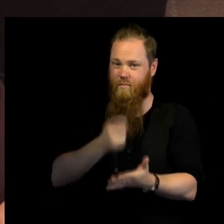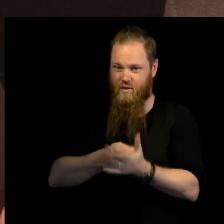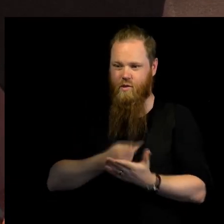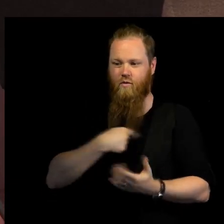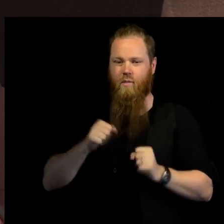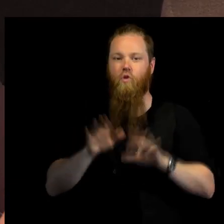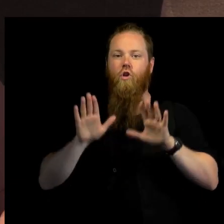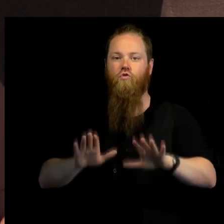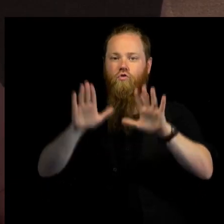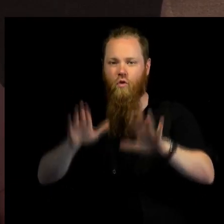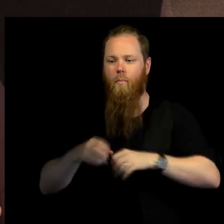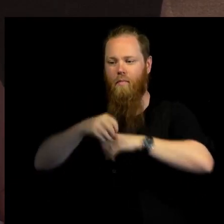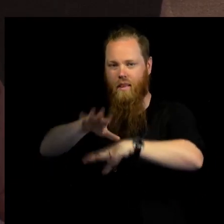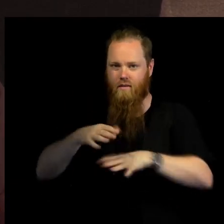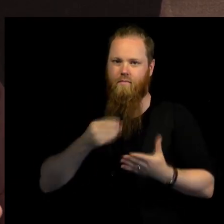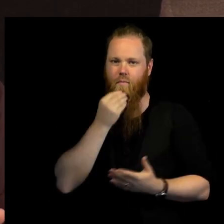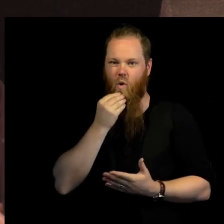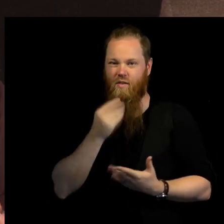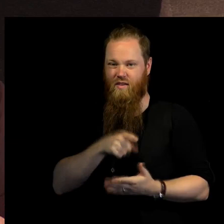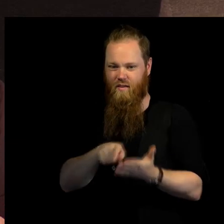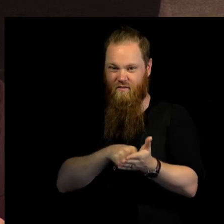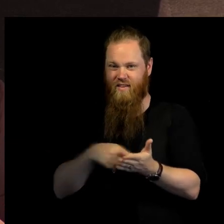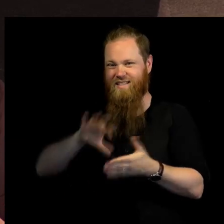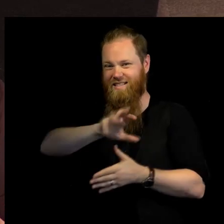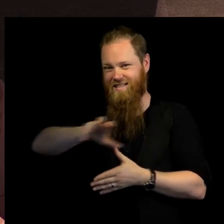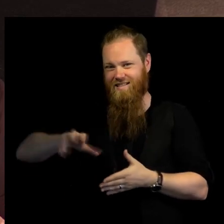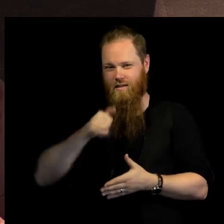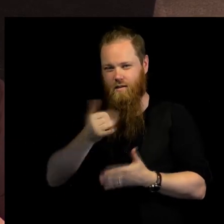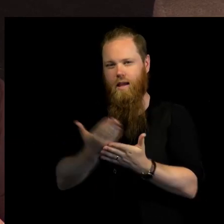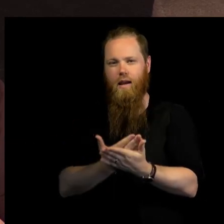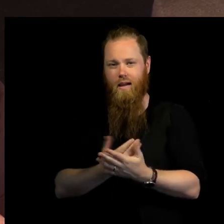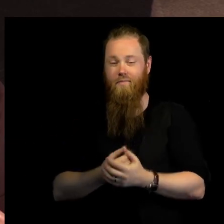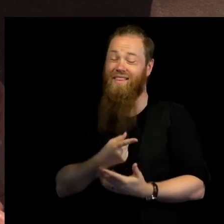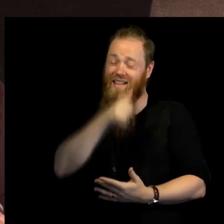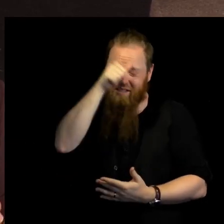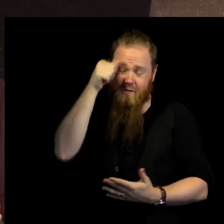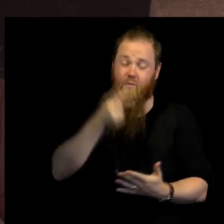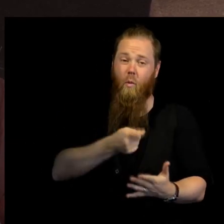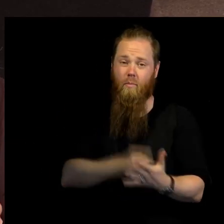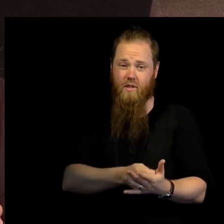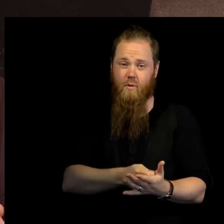food in parts of the country. It's a very difficult decision to take and